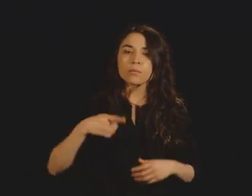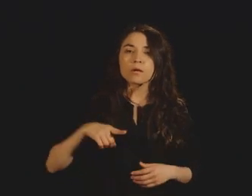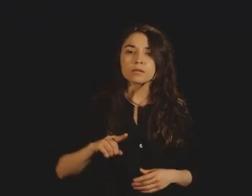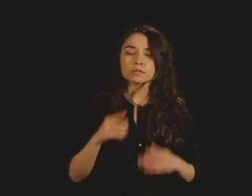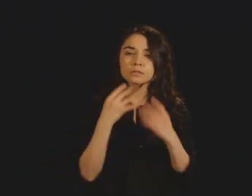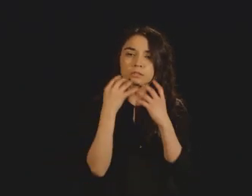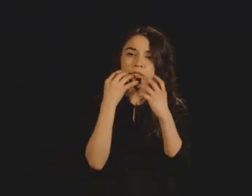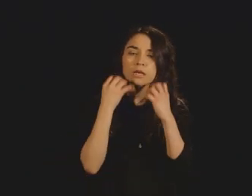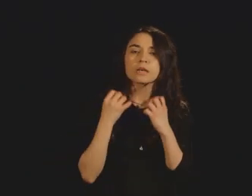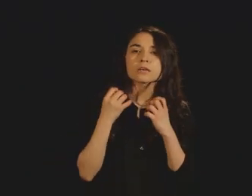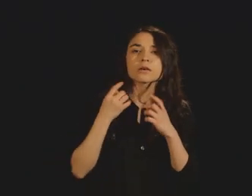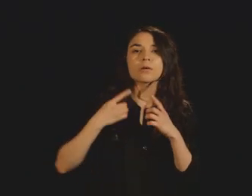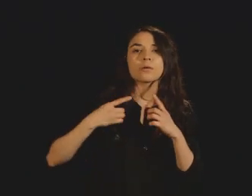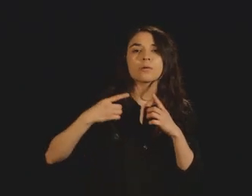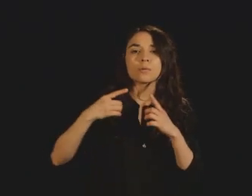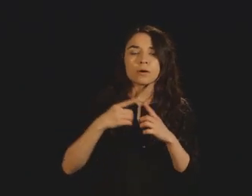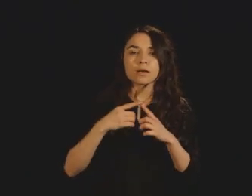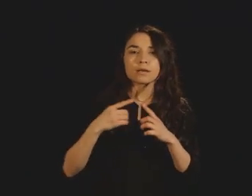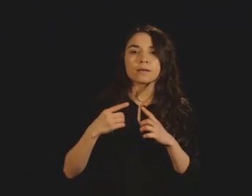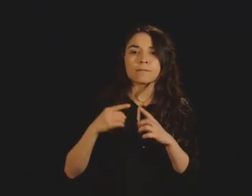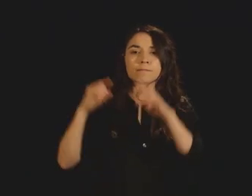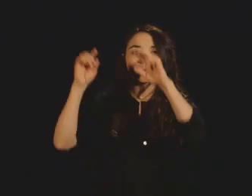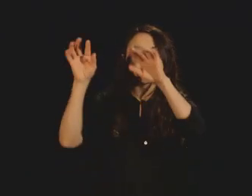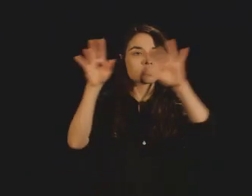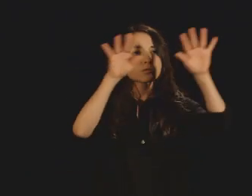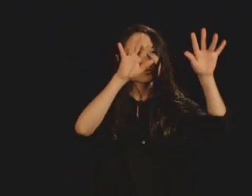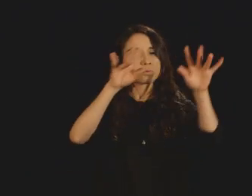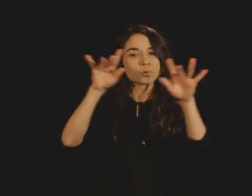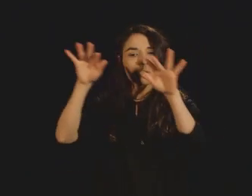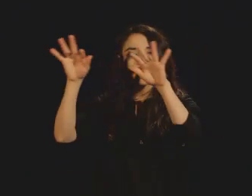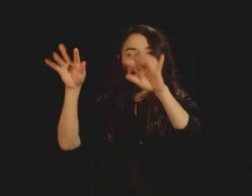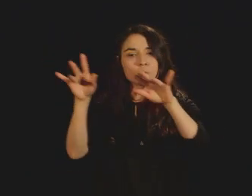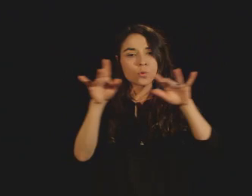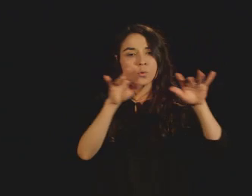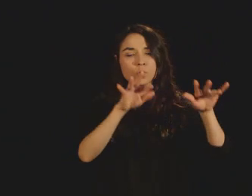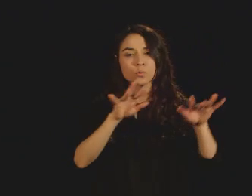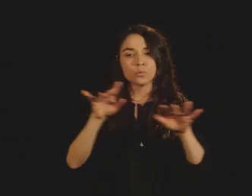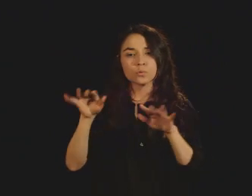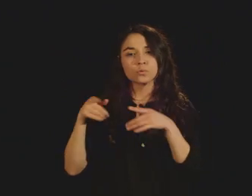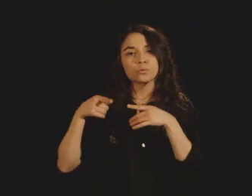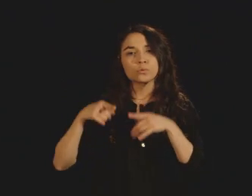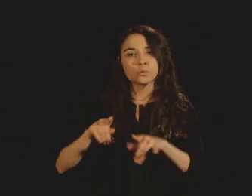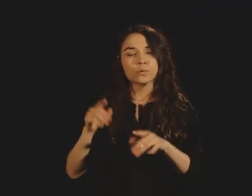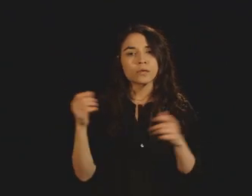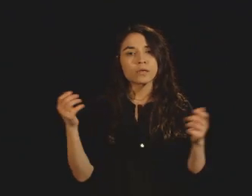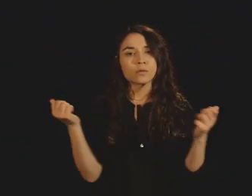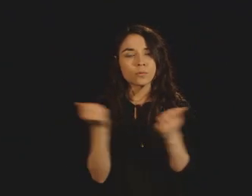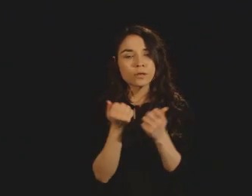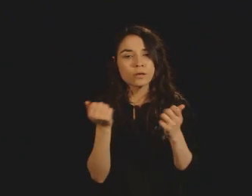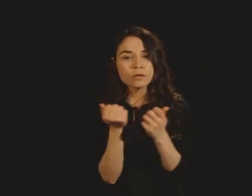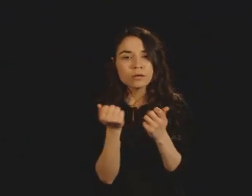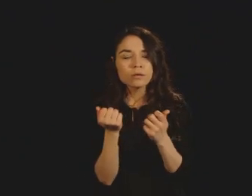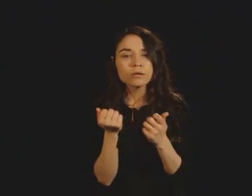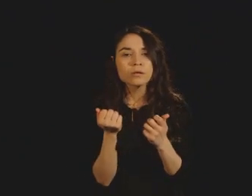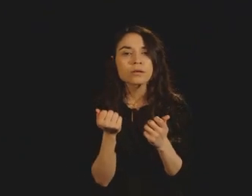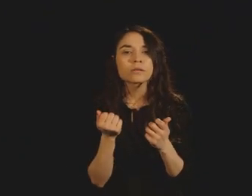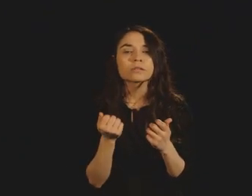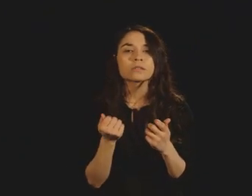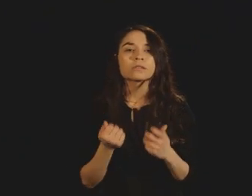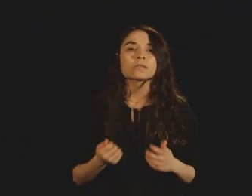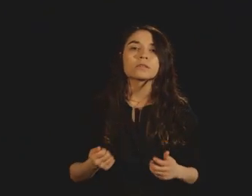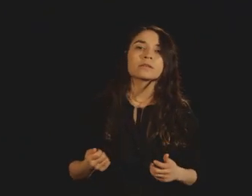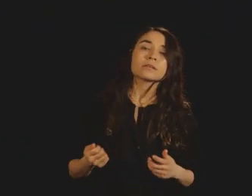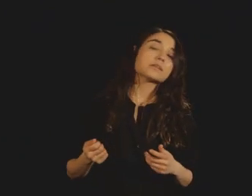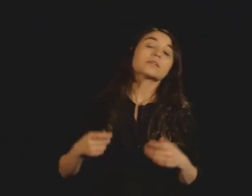To cherish it when it rises from the soils in the spring and summer to nourish our plants and those needles on the top of the